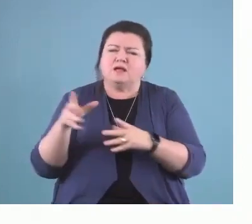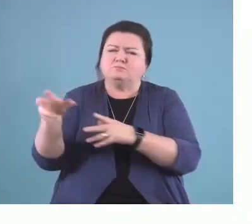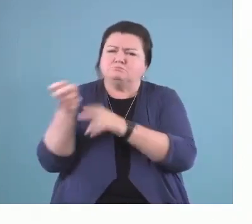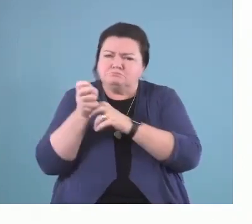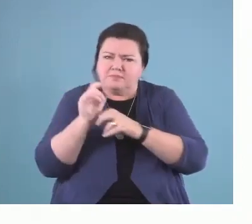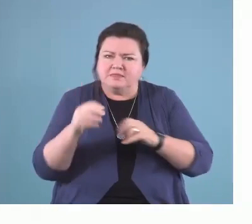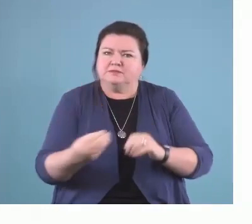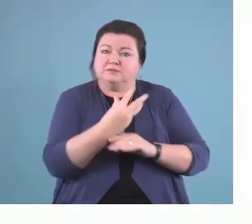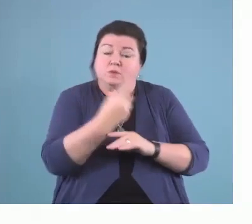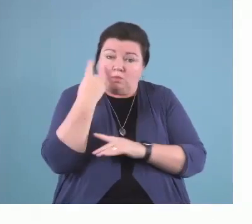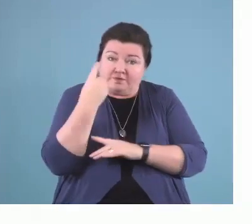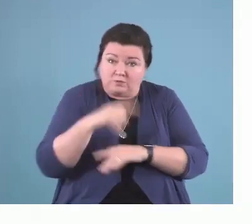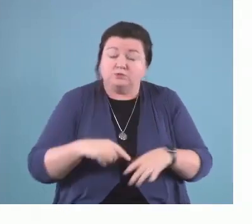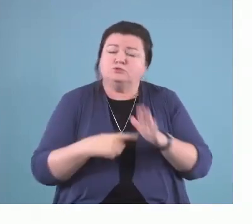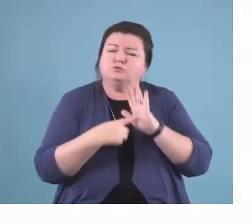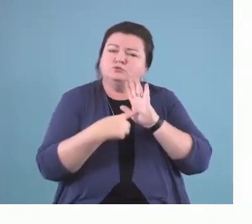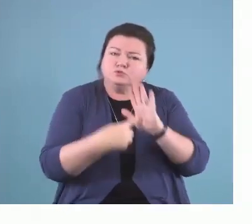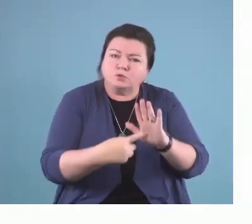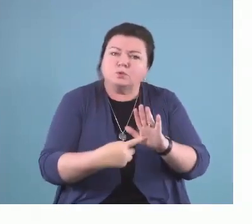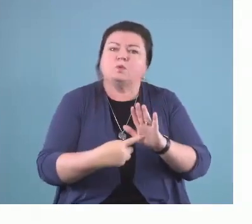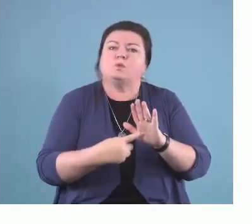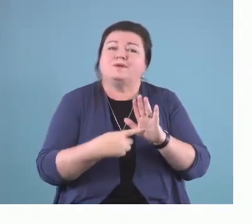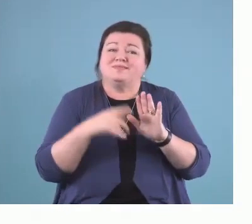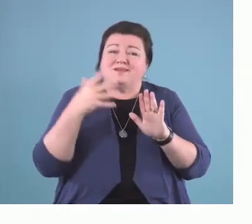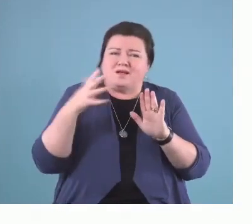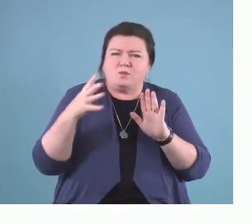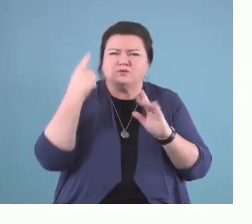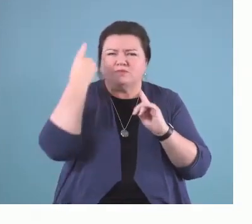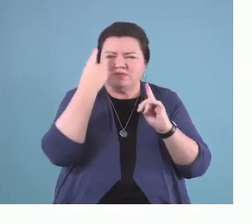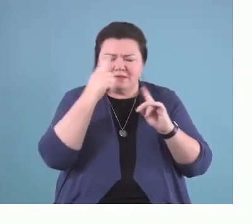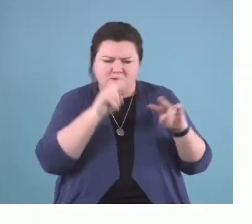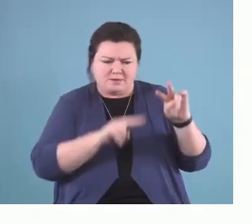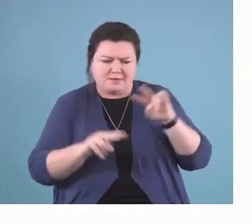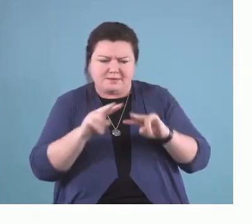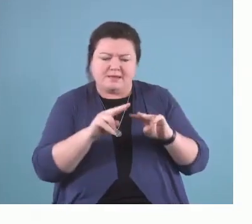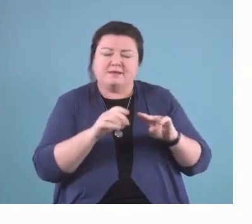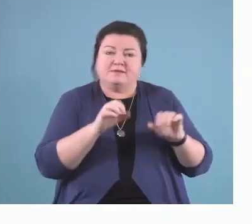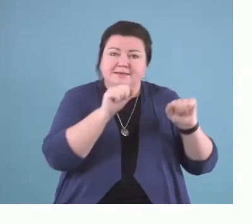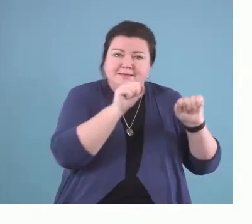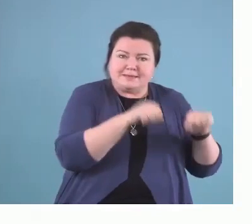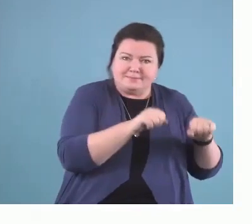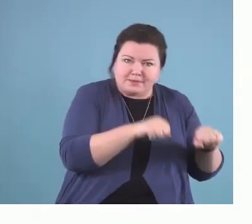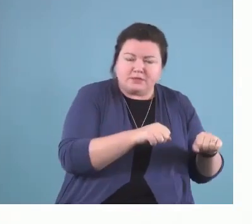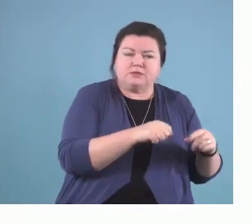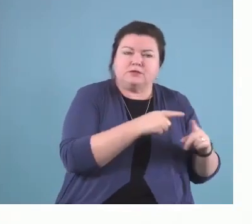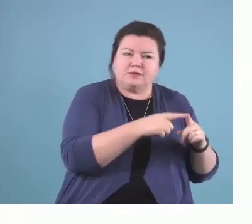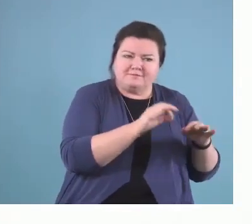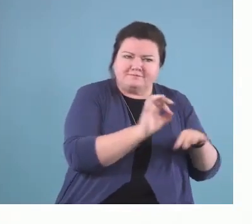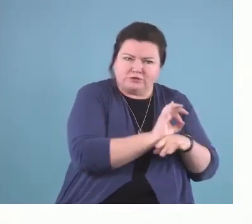wanted to look at the fact that this already talks about the importance of considering capability, that's support for functional needs,